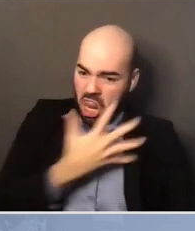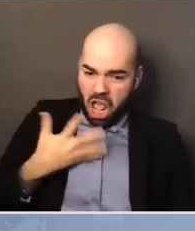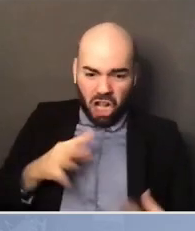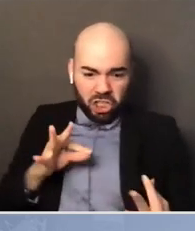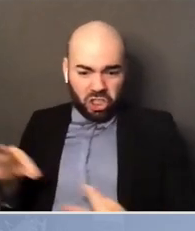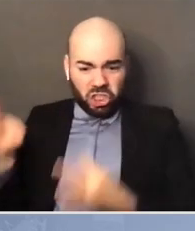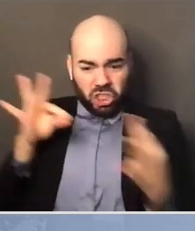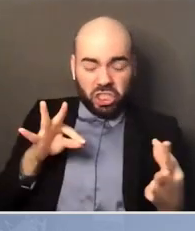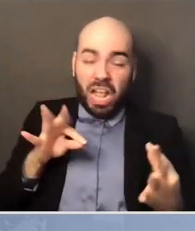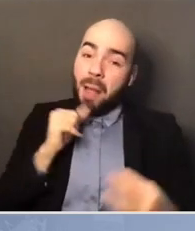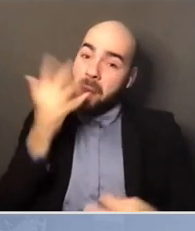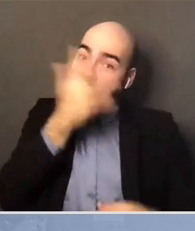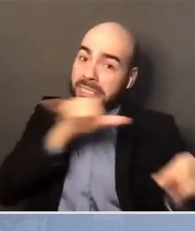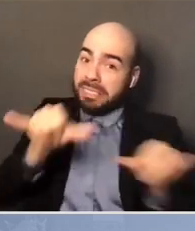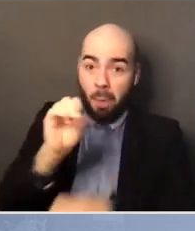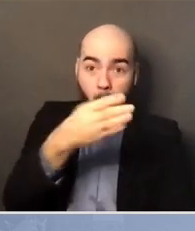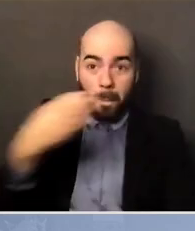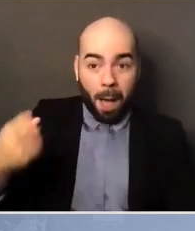Rock.